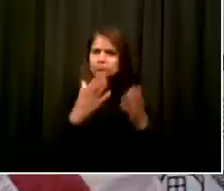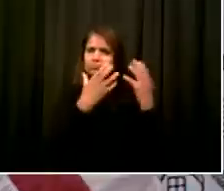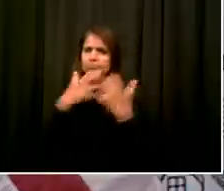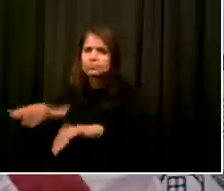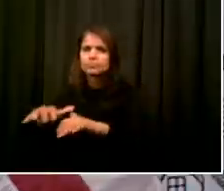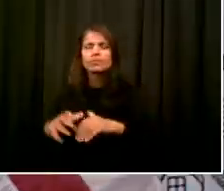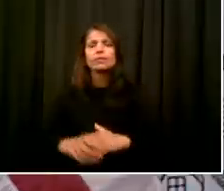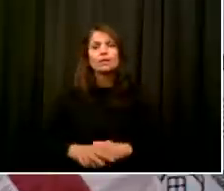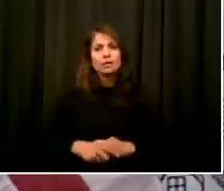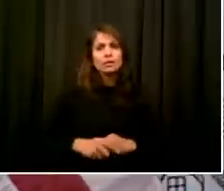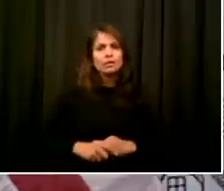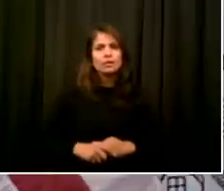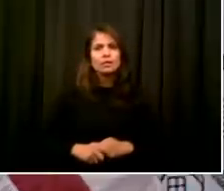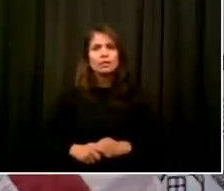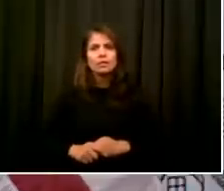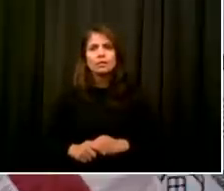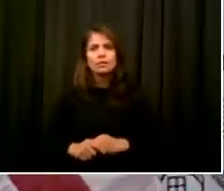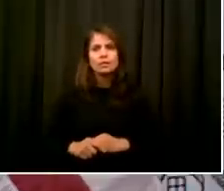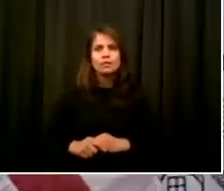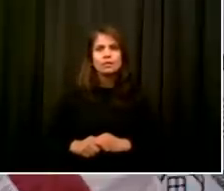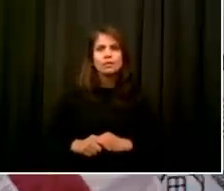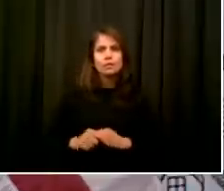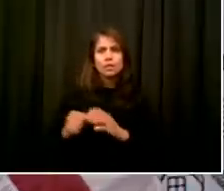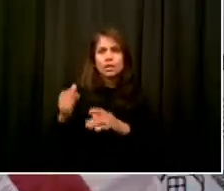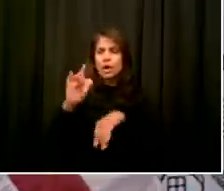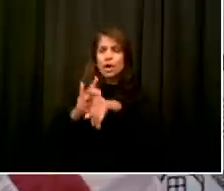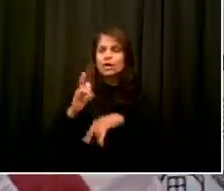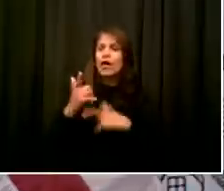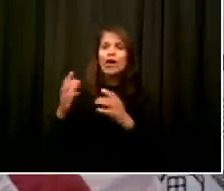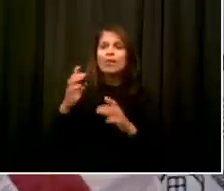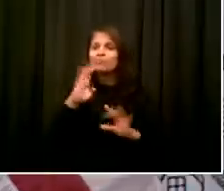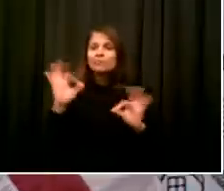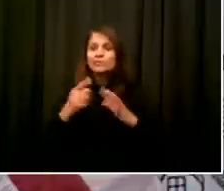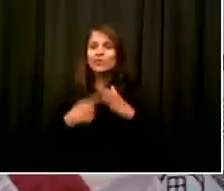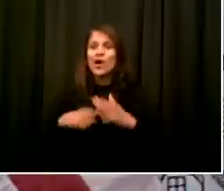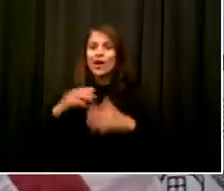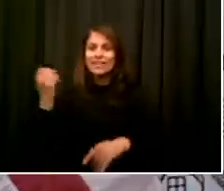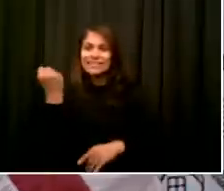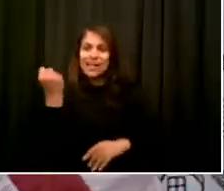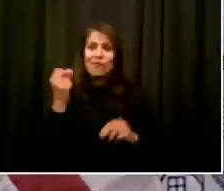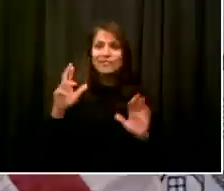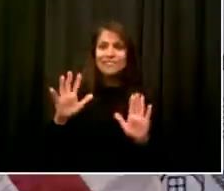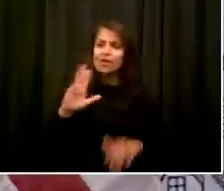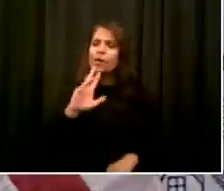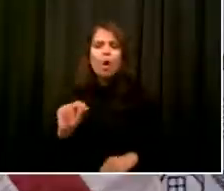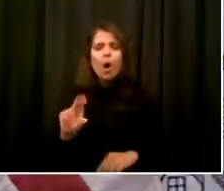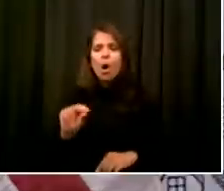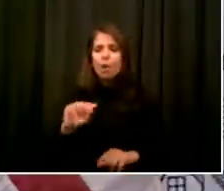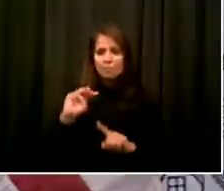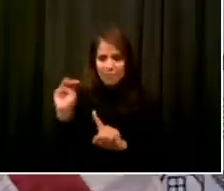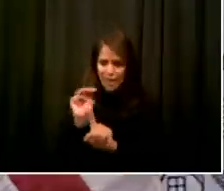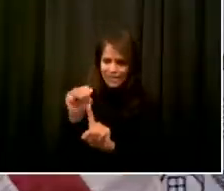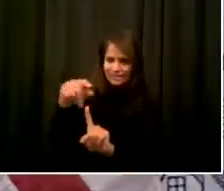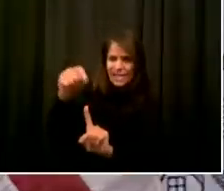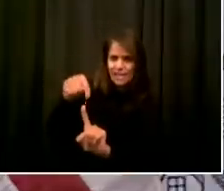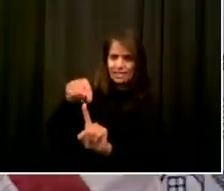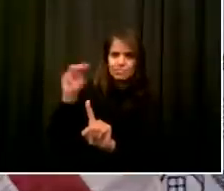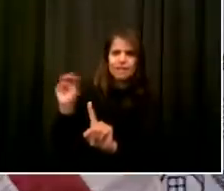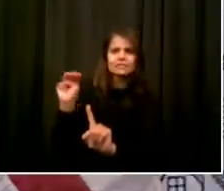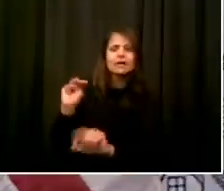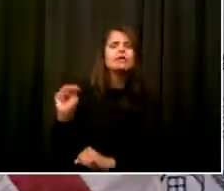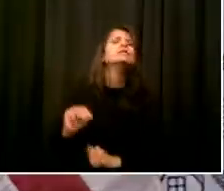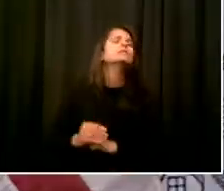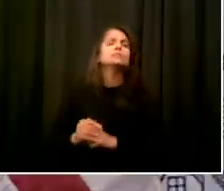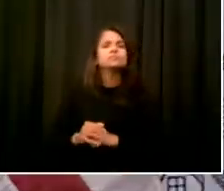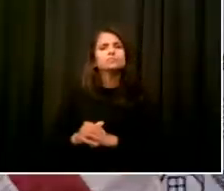weekend. And then as we go into phase two, again, light touch, self-certification. We want to make it work. We want to get money back in the